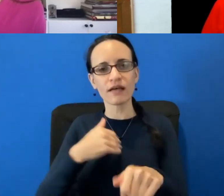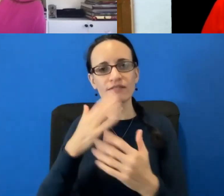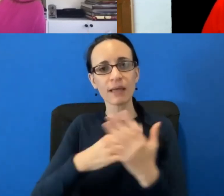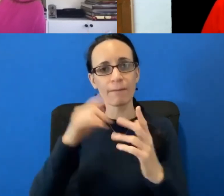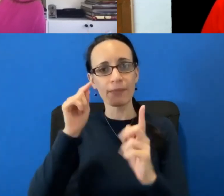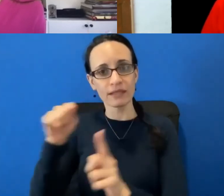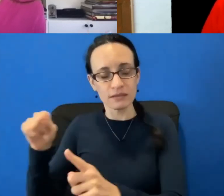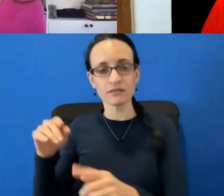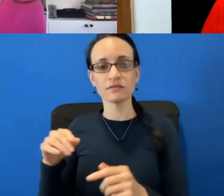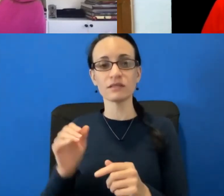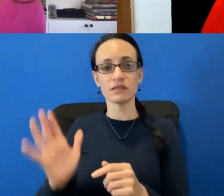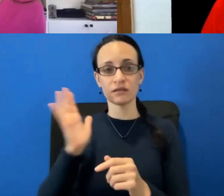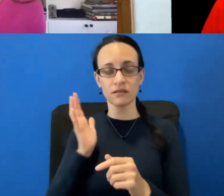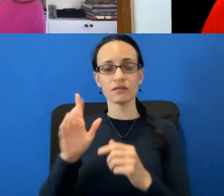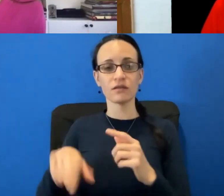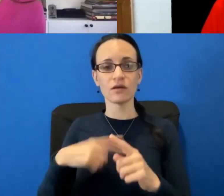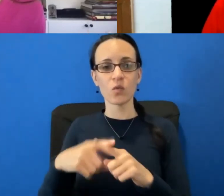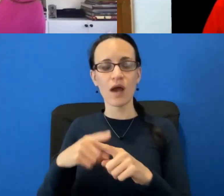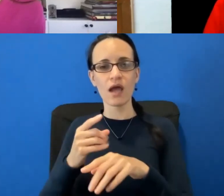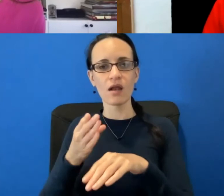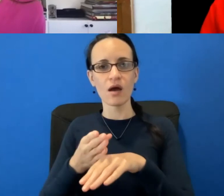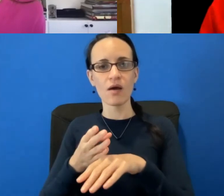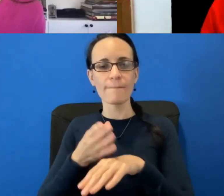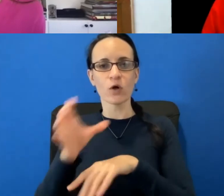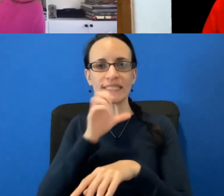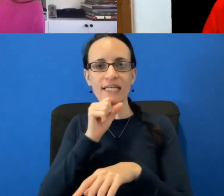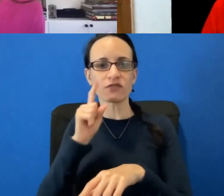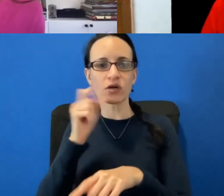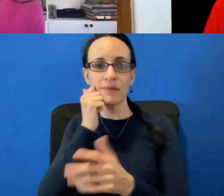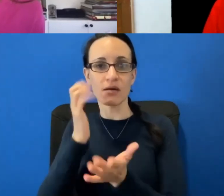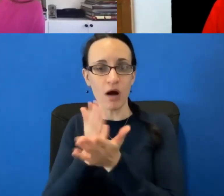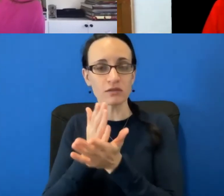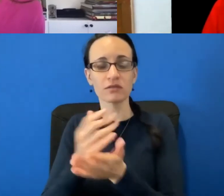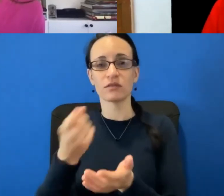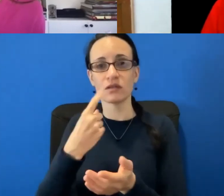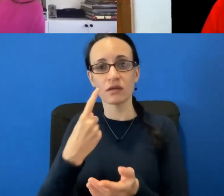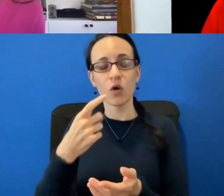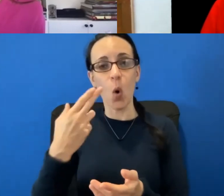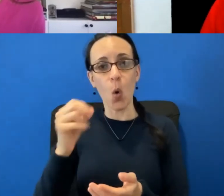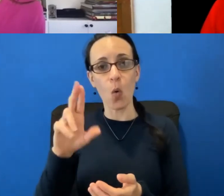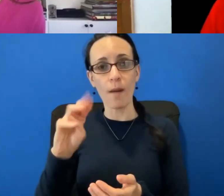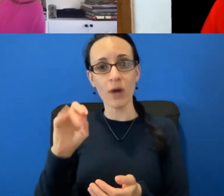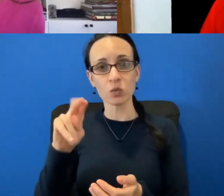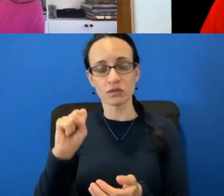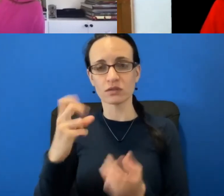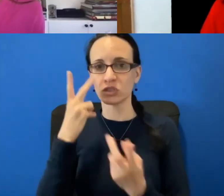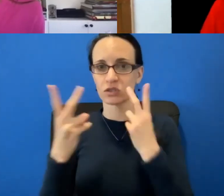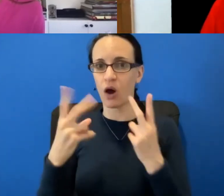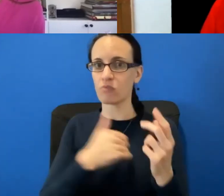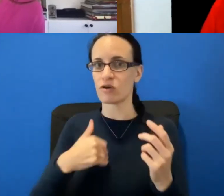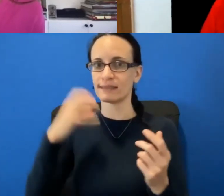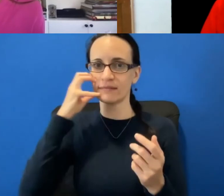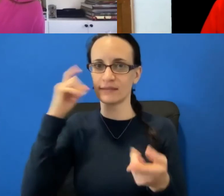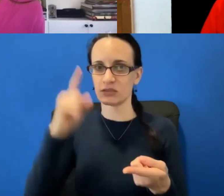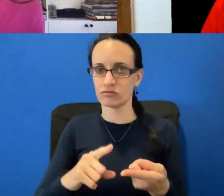were taking a lot of postmenopausal women were taking a lot of hormones. We did see lots of breast density increase. Hopefully now we're seeing